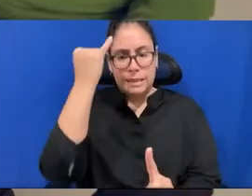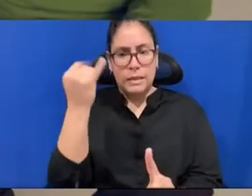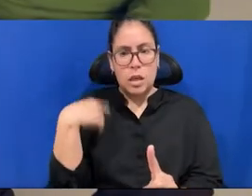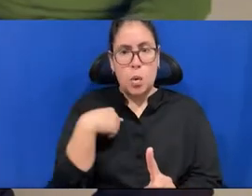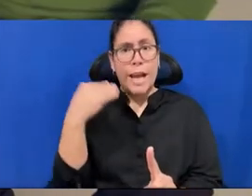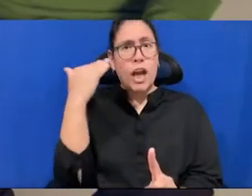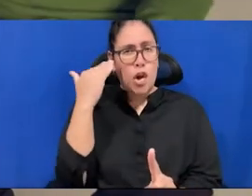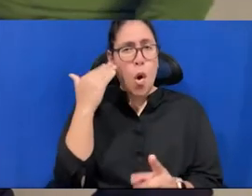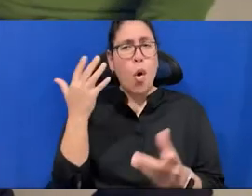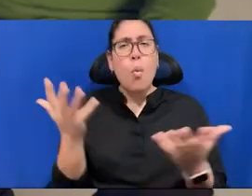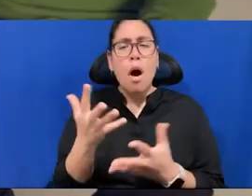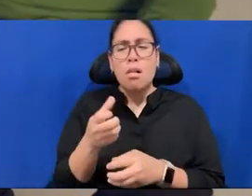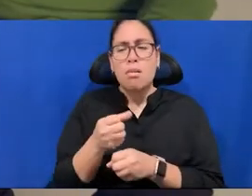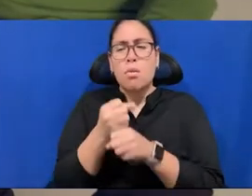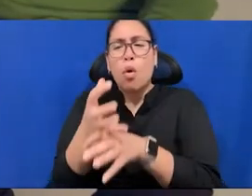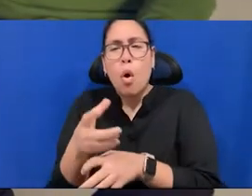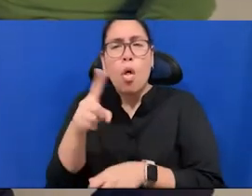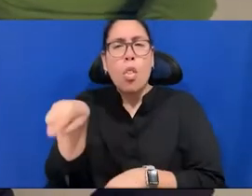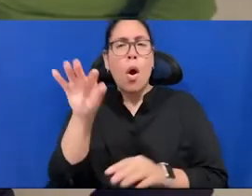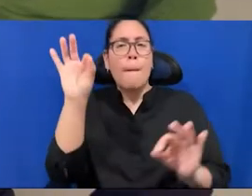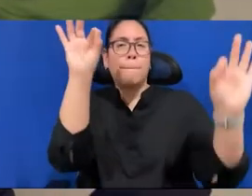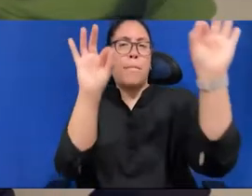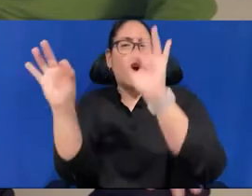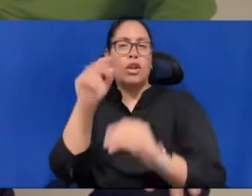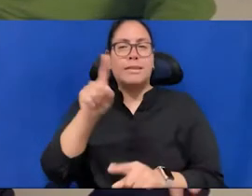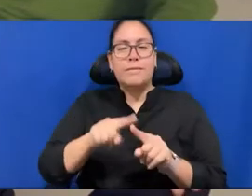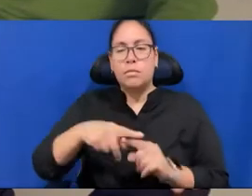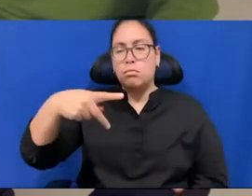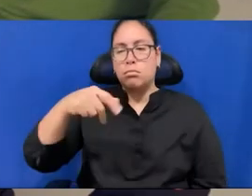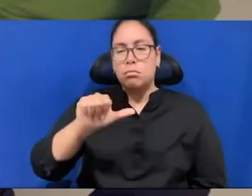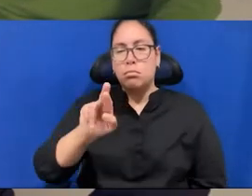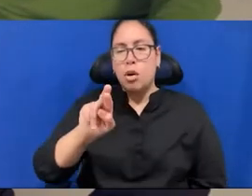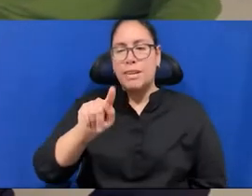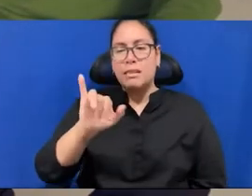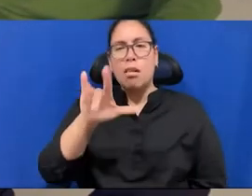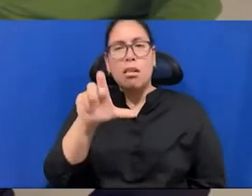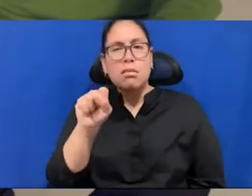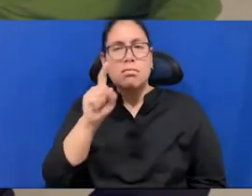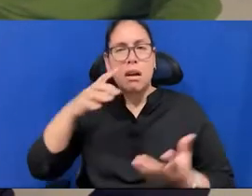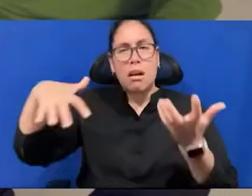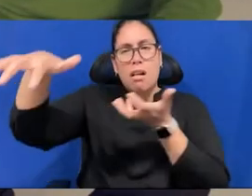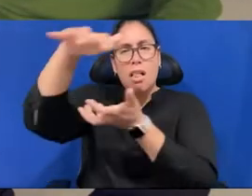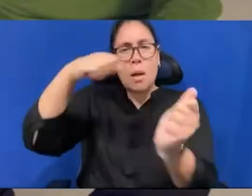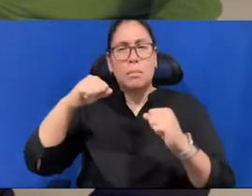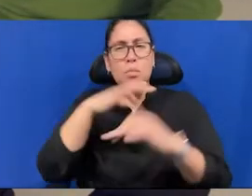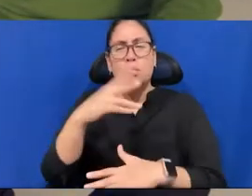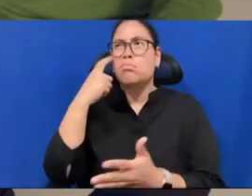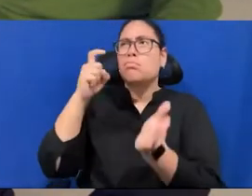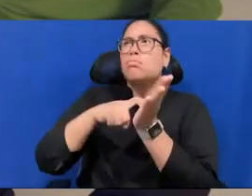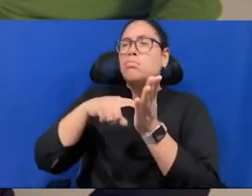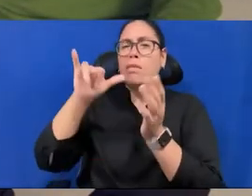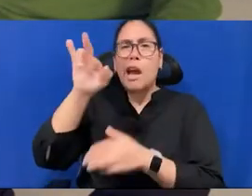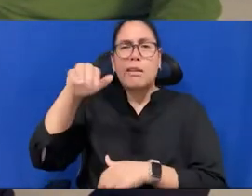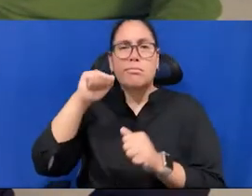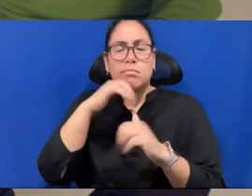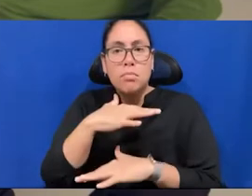particles floating in the air today, right? And these clouds of, of pollution, which are so much present, but the addiction of this fossil fuel is so strong